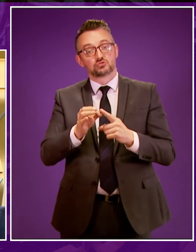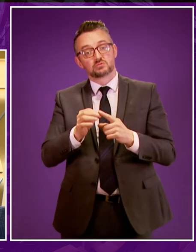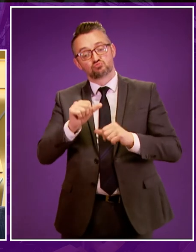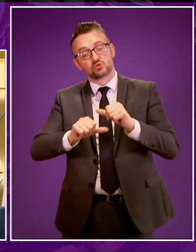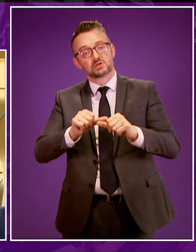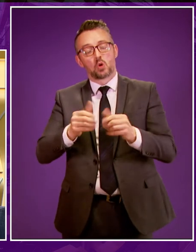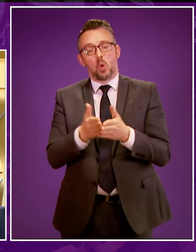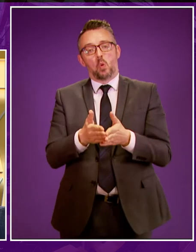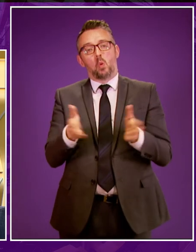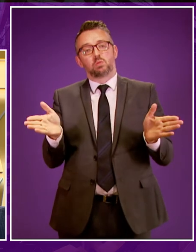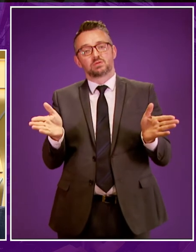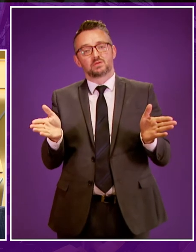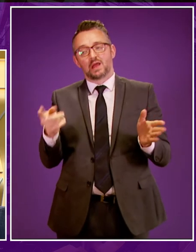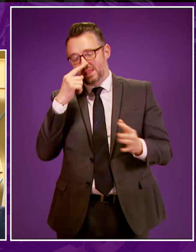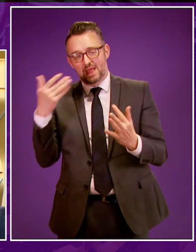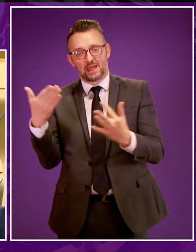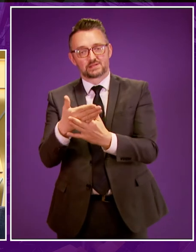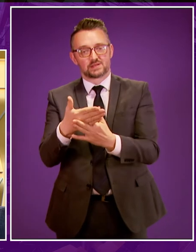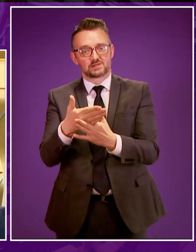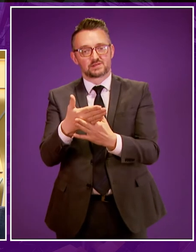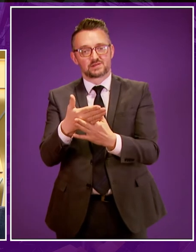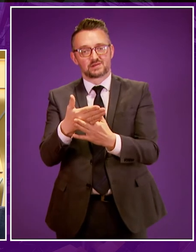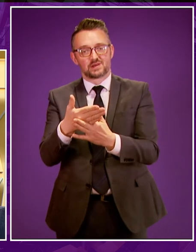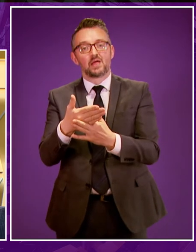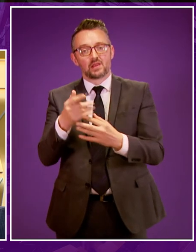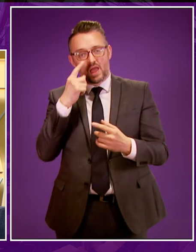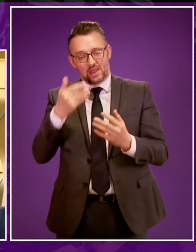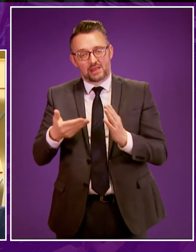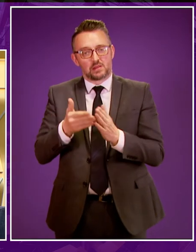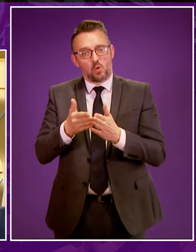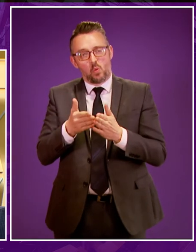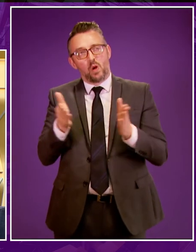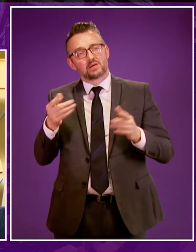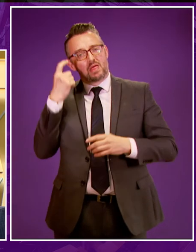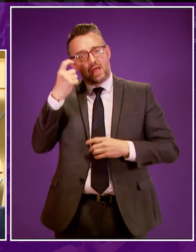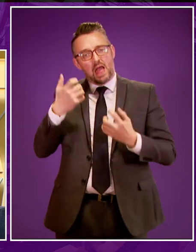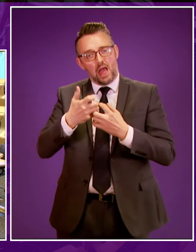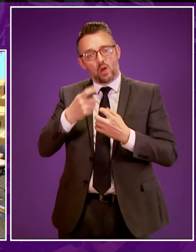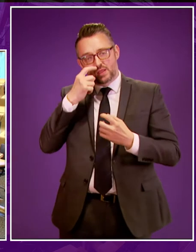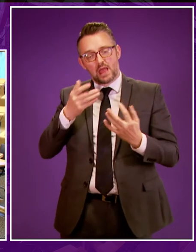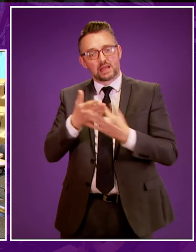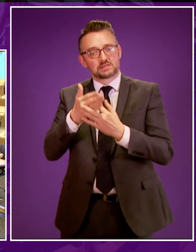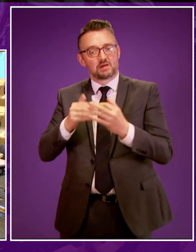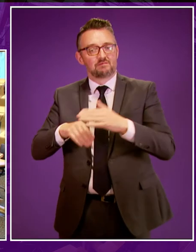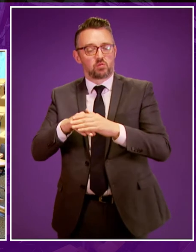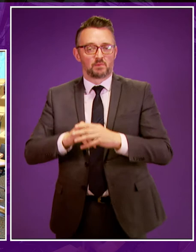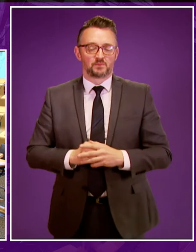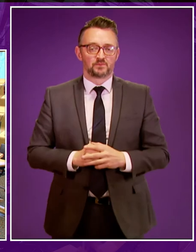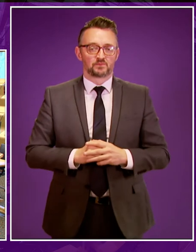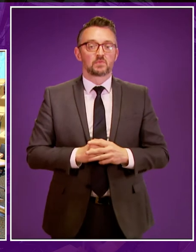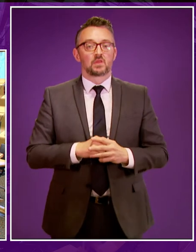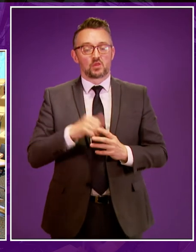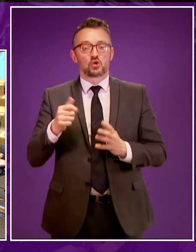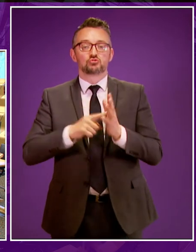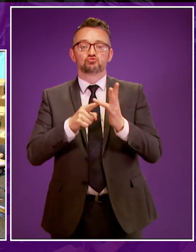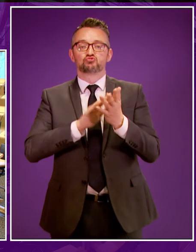accessible as it can be as well as that being part of the wider considerations we have around our approach to widening access. John Finney to be followed